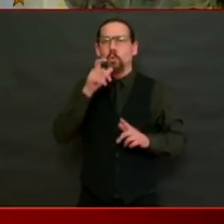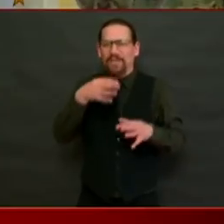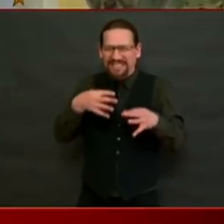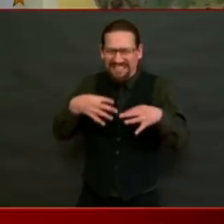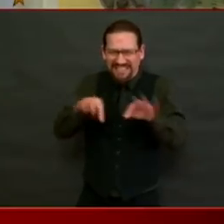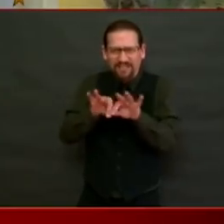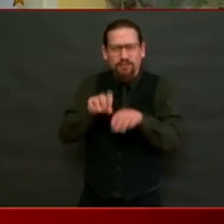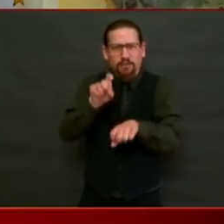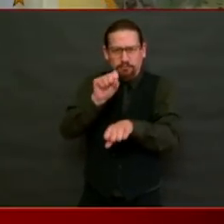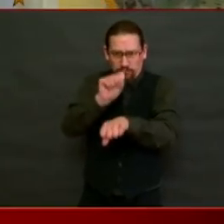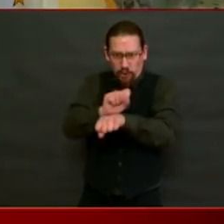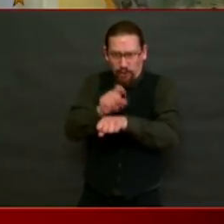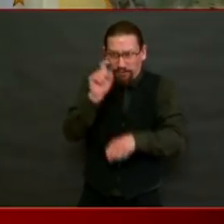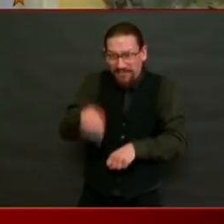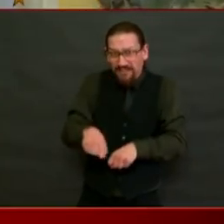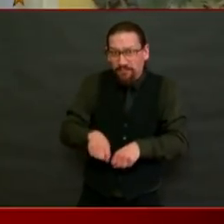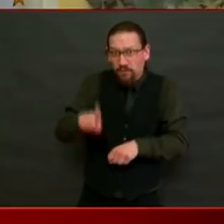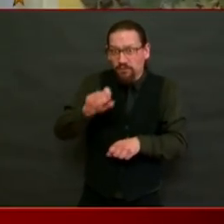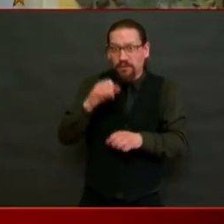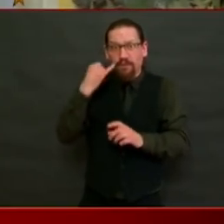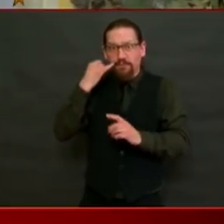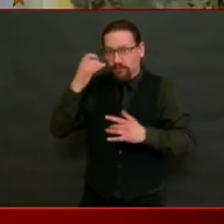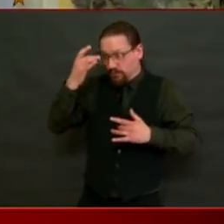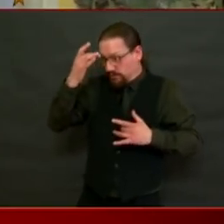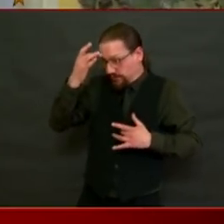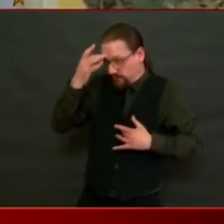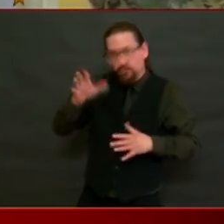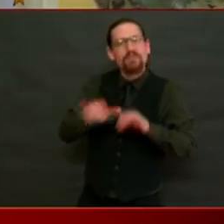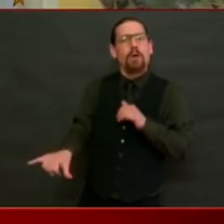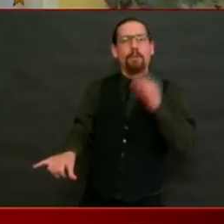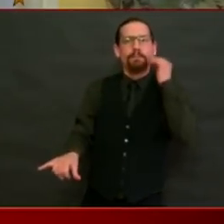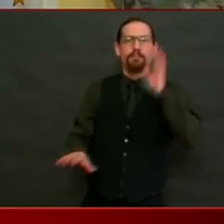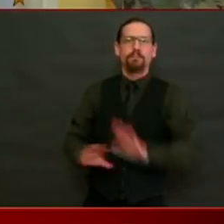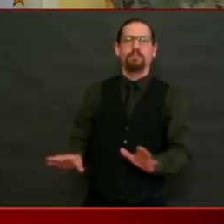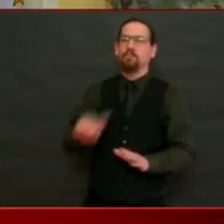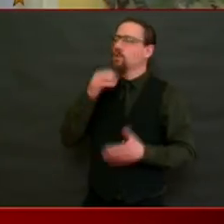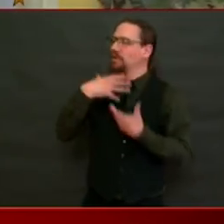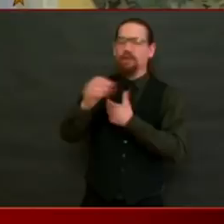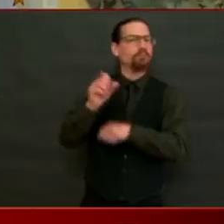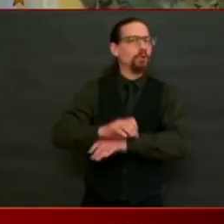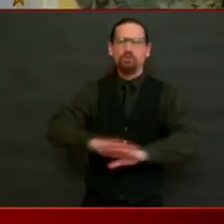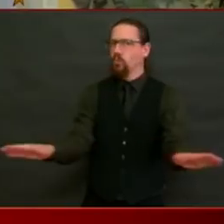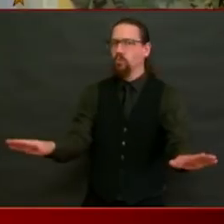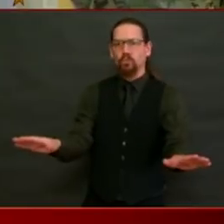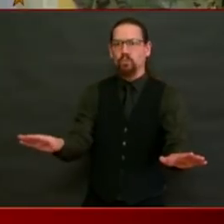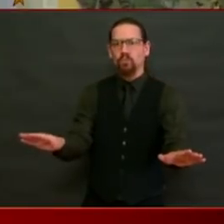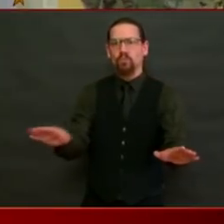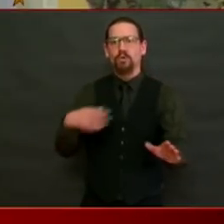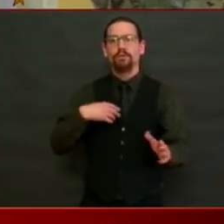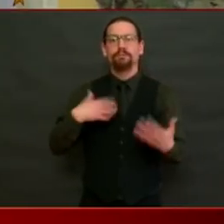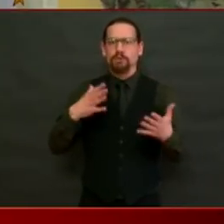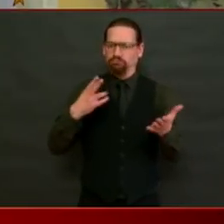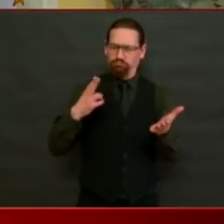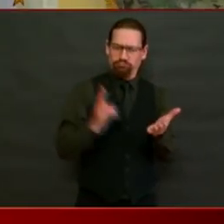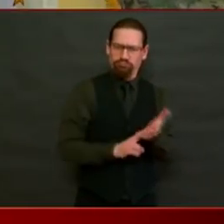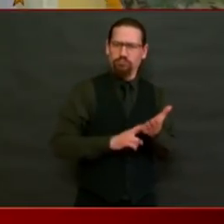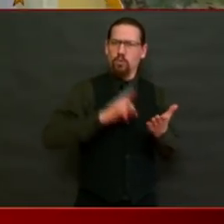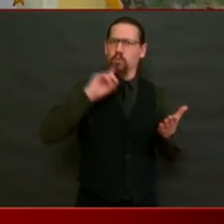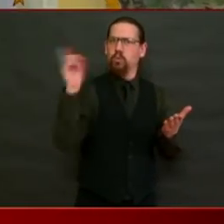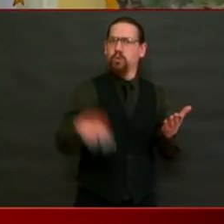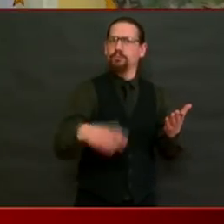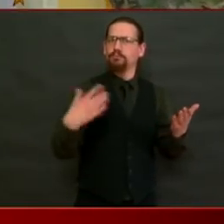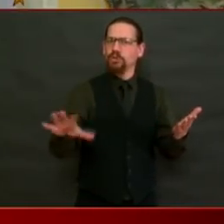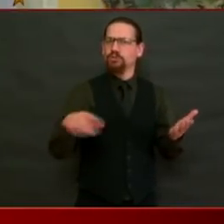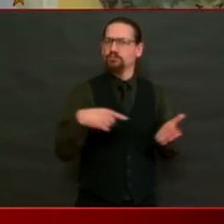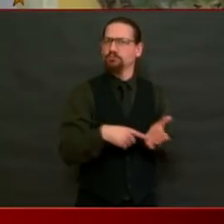it's just a re-emphasizing what the order is that I had signed the other day. So it is not